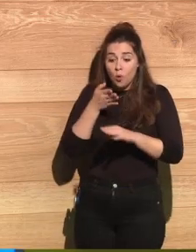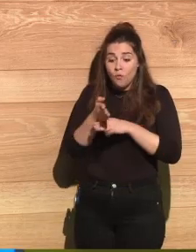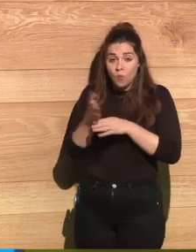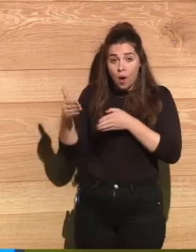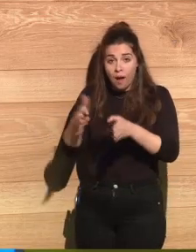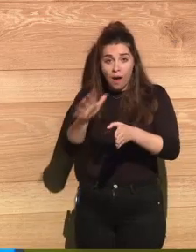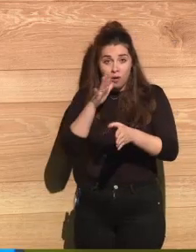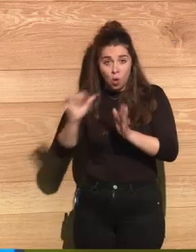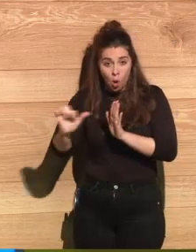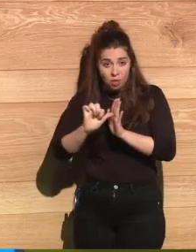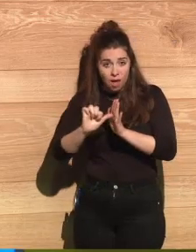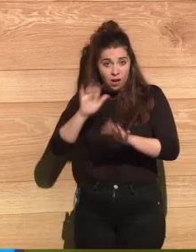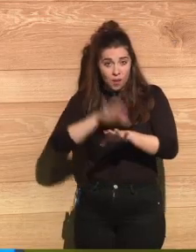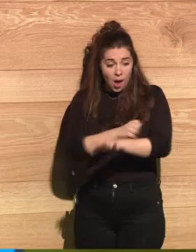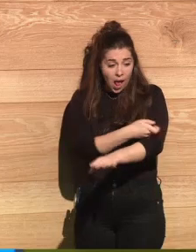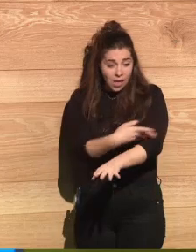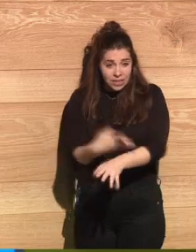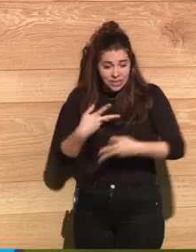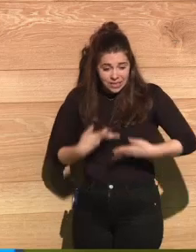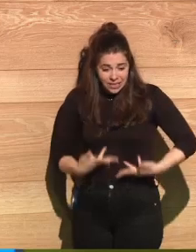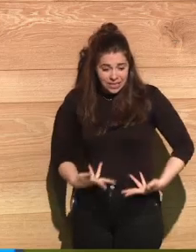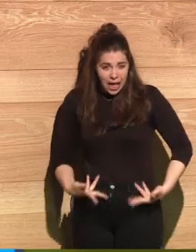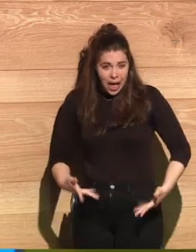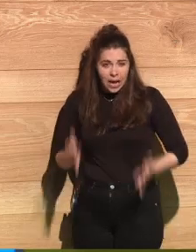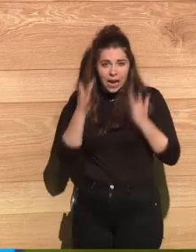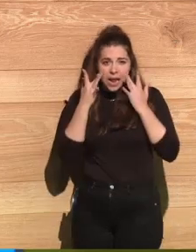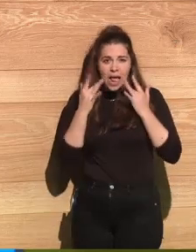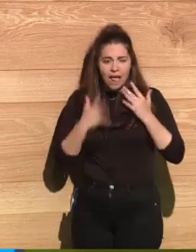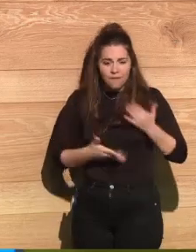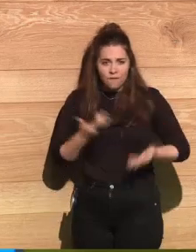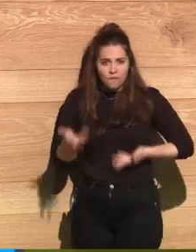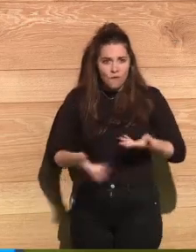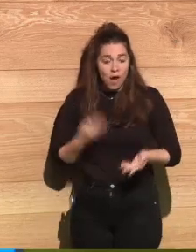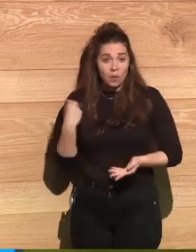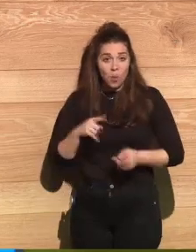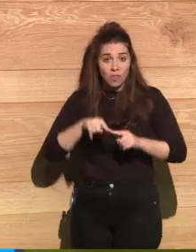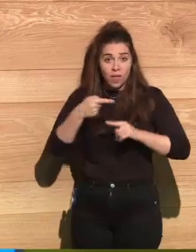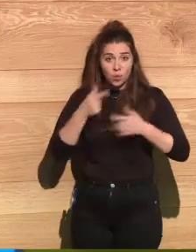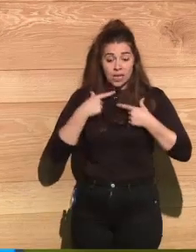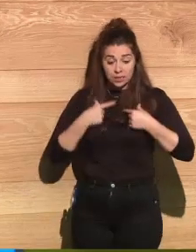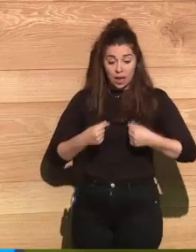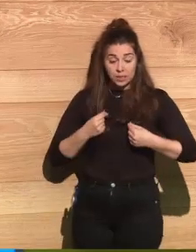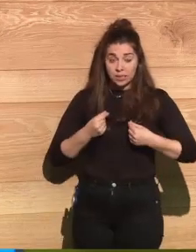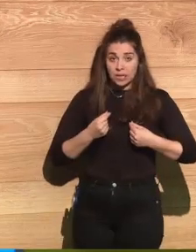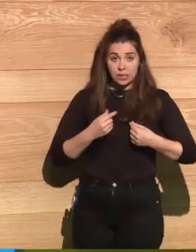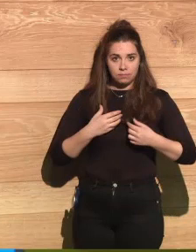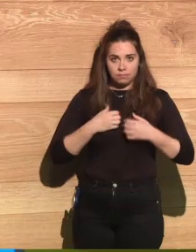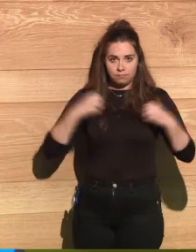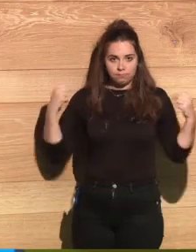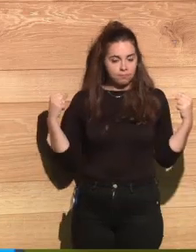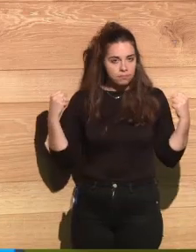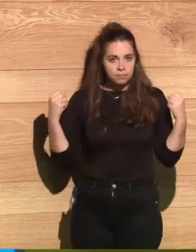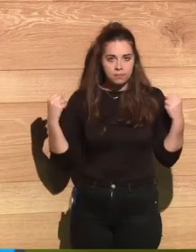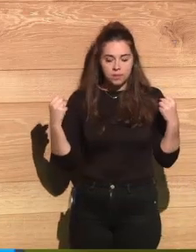from our bodies. And we tore off our blouses and soaked them in the cold water and